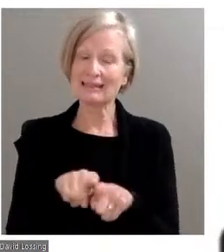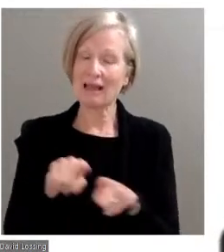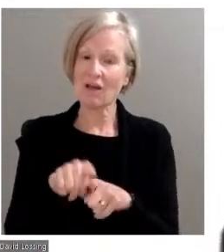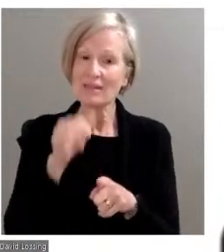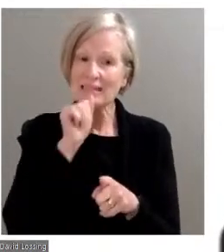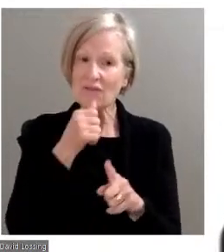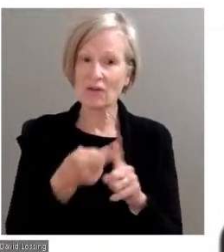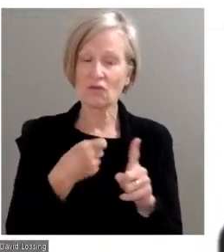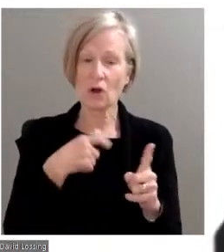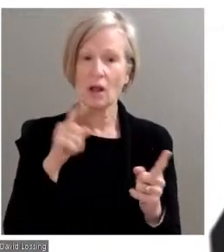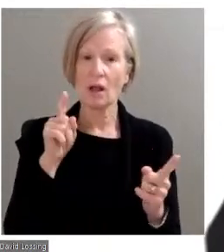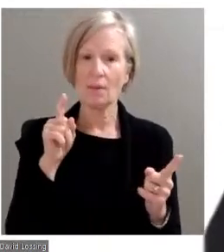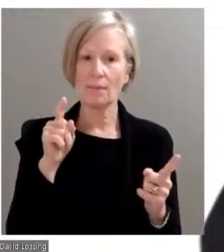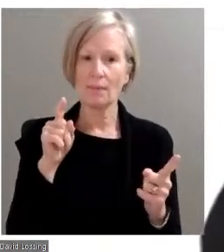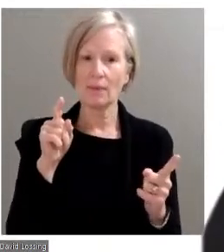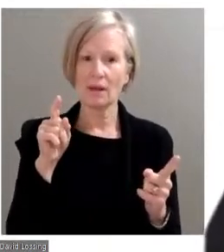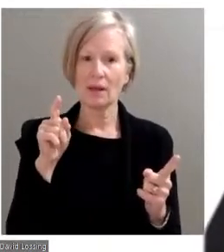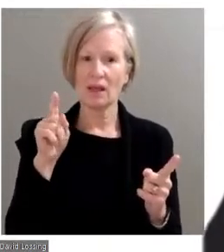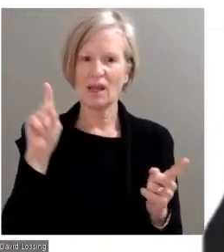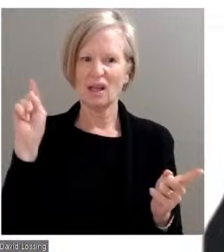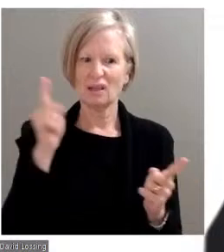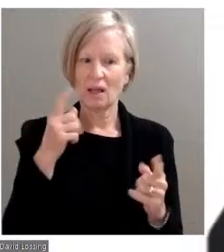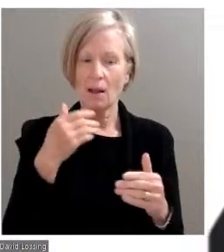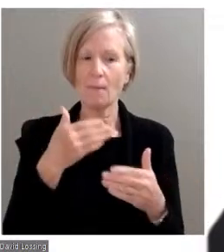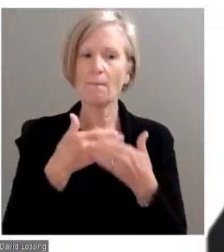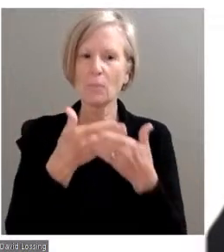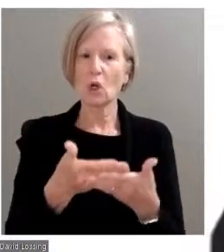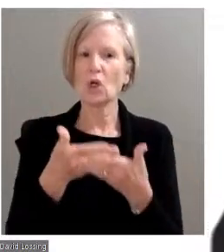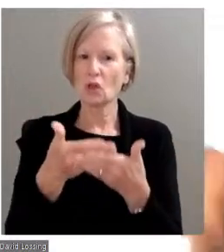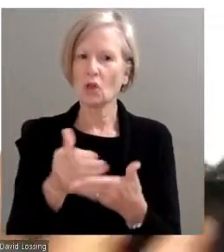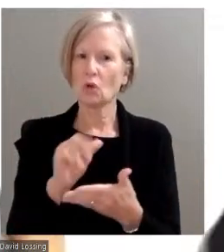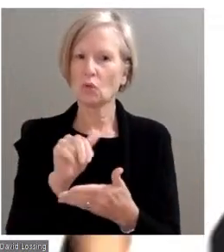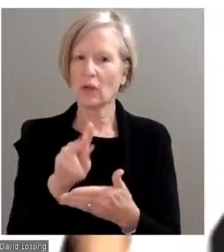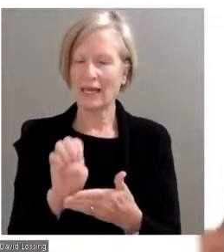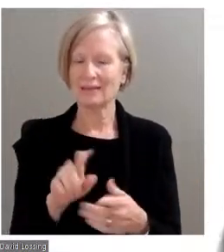a declining birth rate for the last decade or longer.